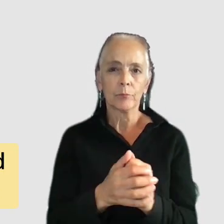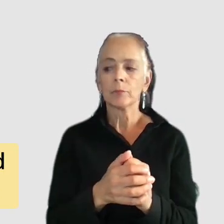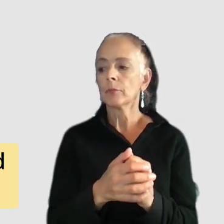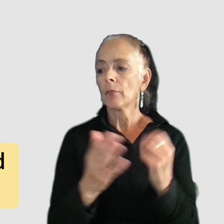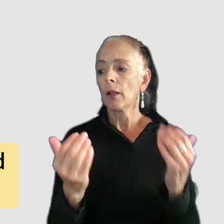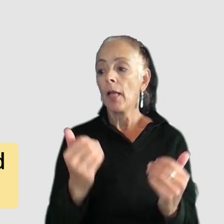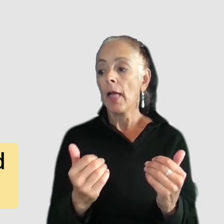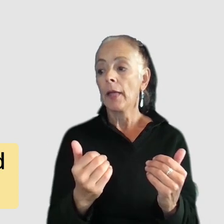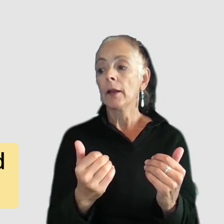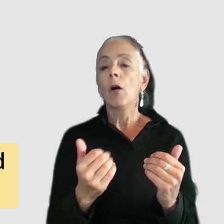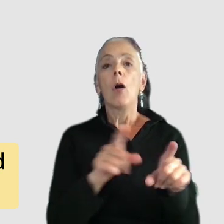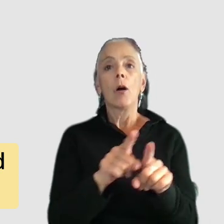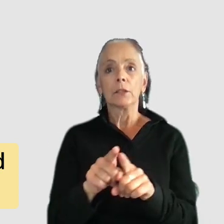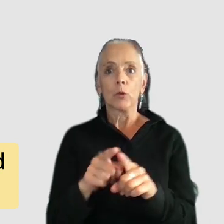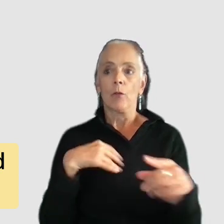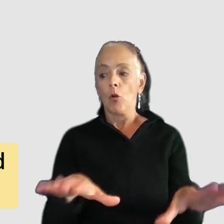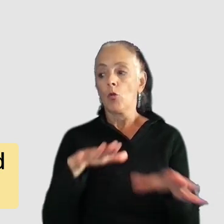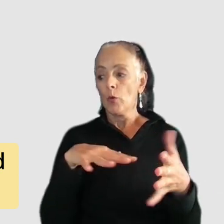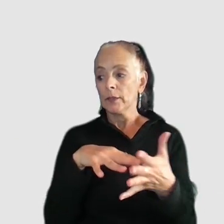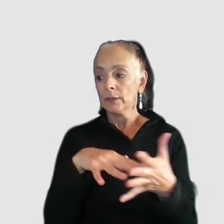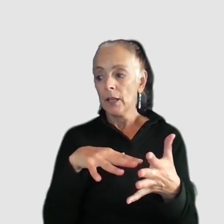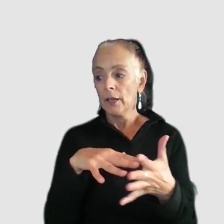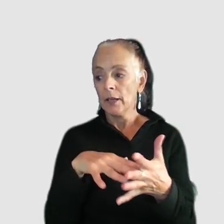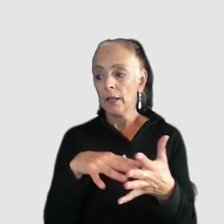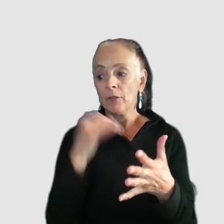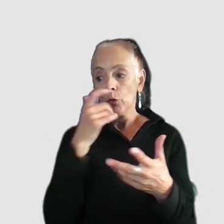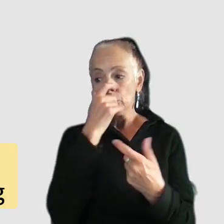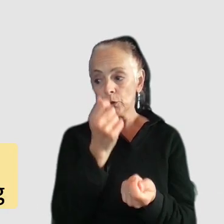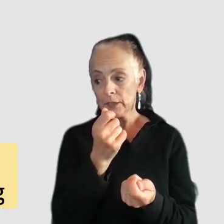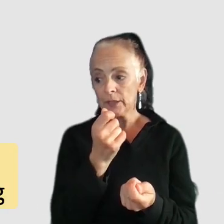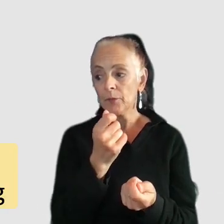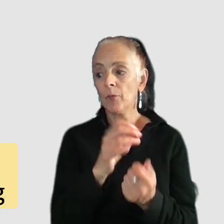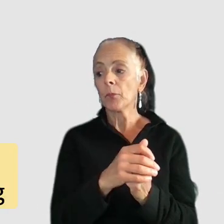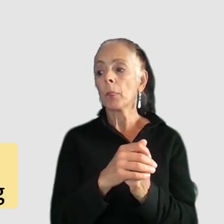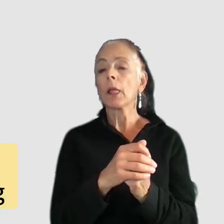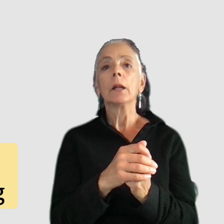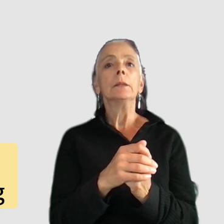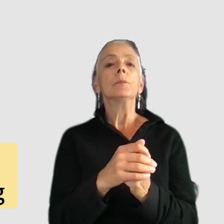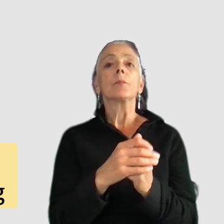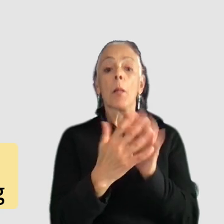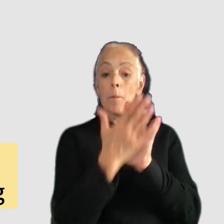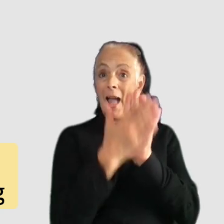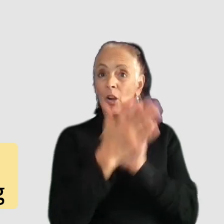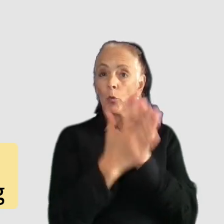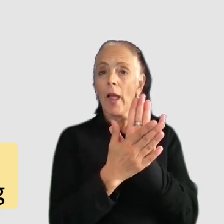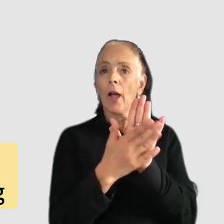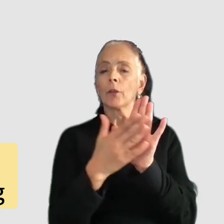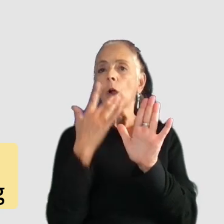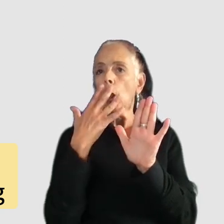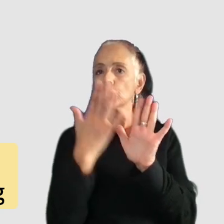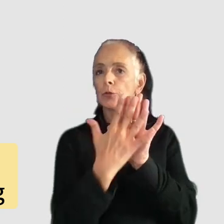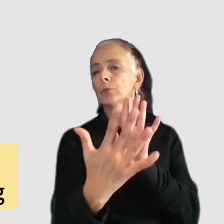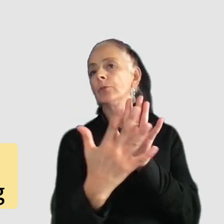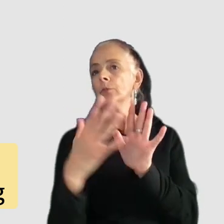really great study on this that you should definitely look up if you're interested in fonts uh sufficient contrast with background if players are having